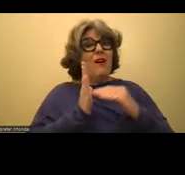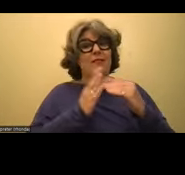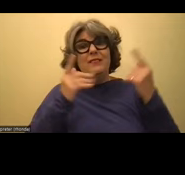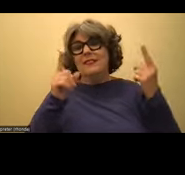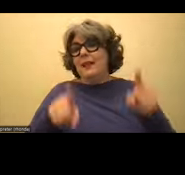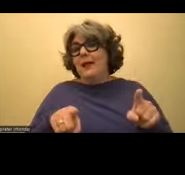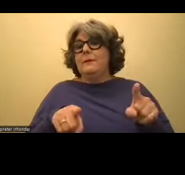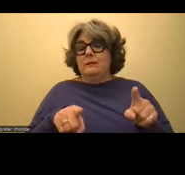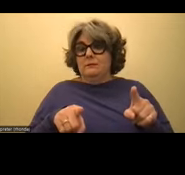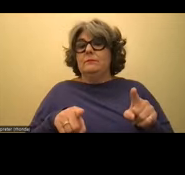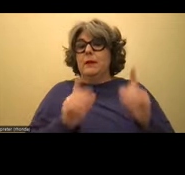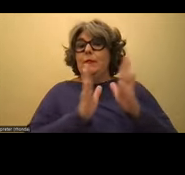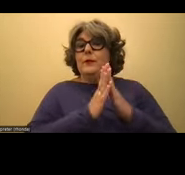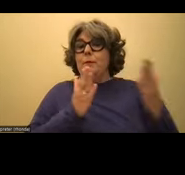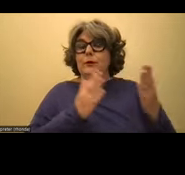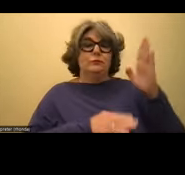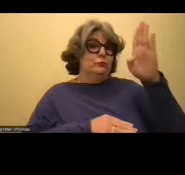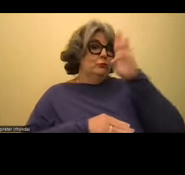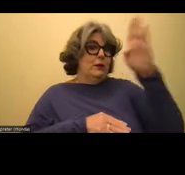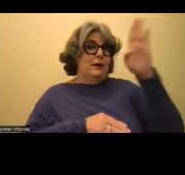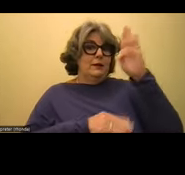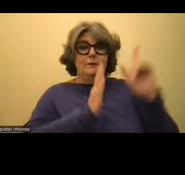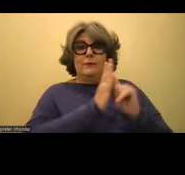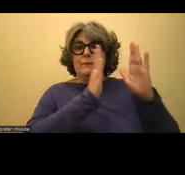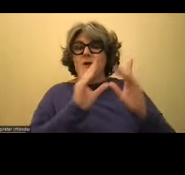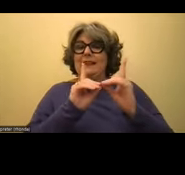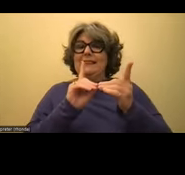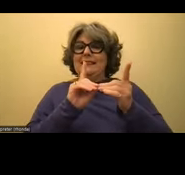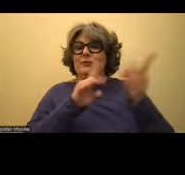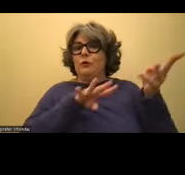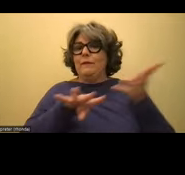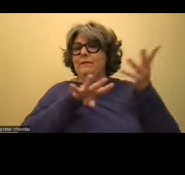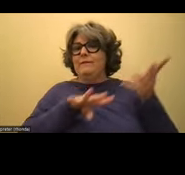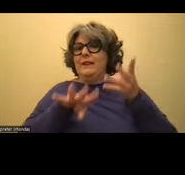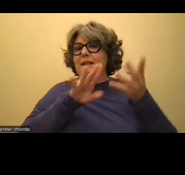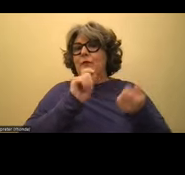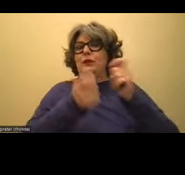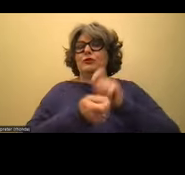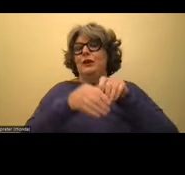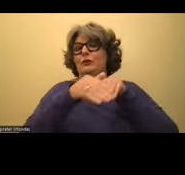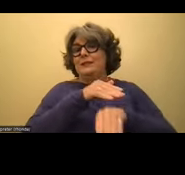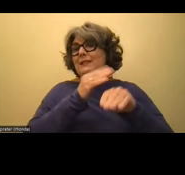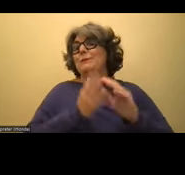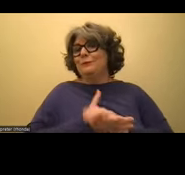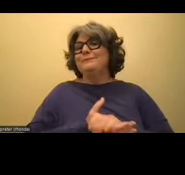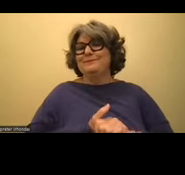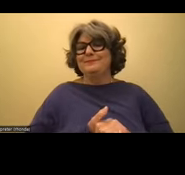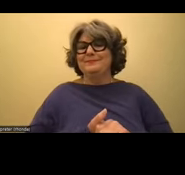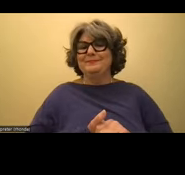get the books directly from the publishers in a digital feed that we're able to convert into an accessible format. Thank